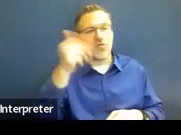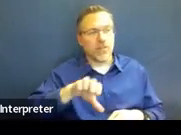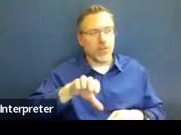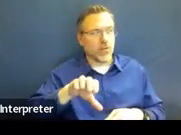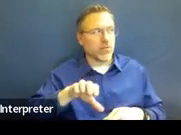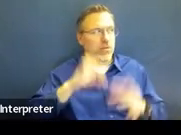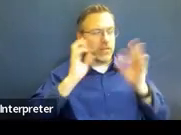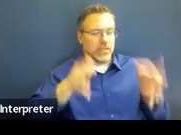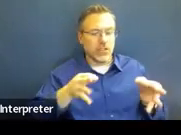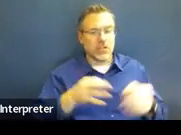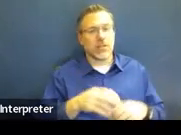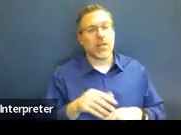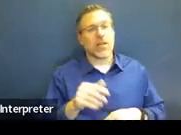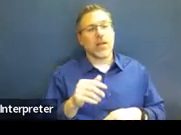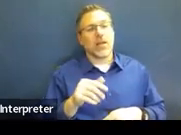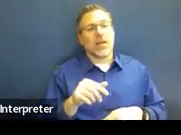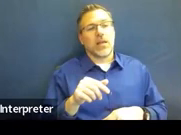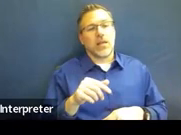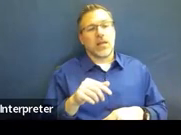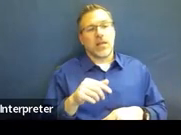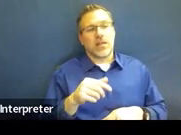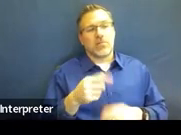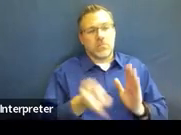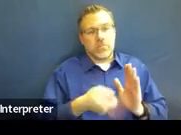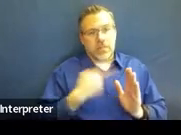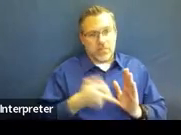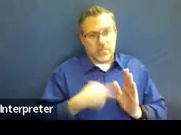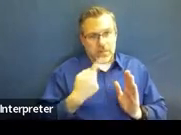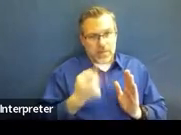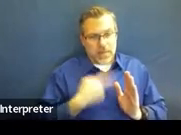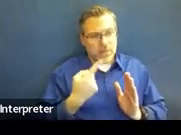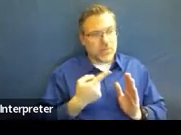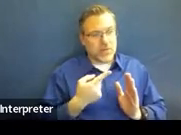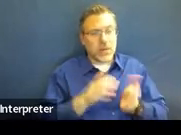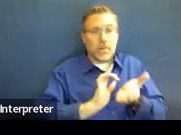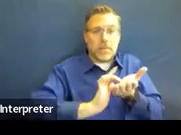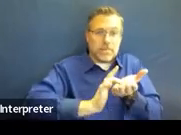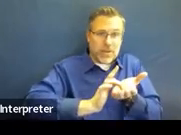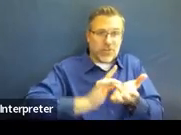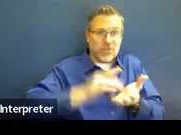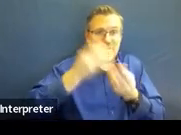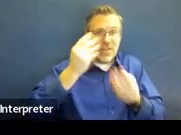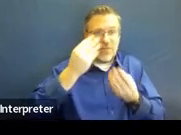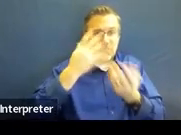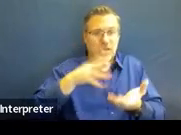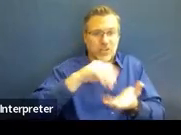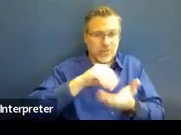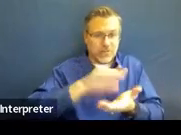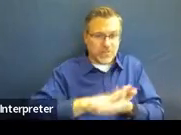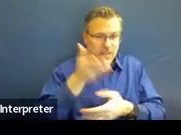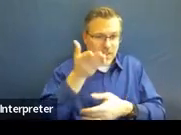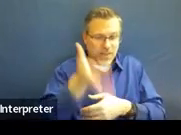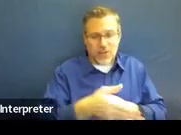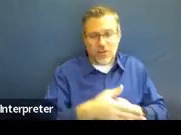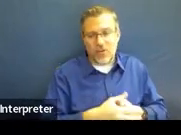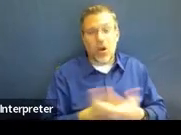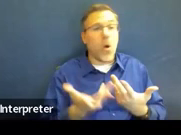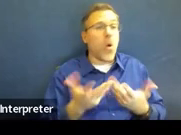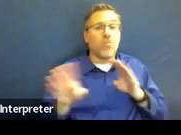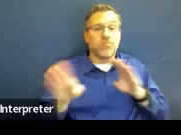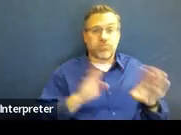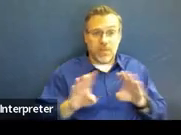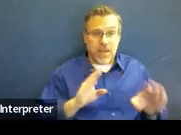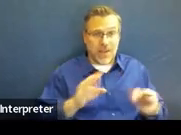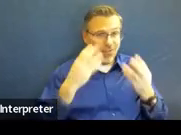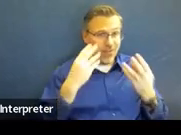This is, I'm, sometimes, medical information gets put here, or behavior information,